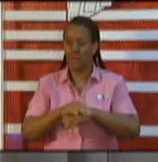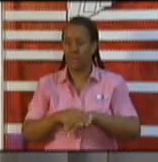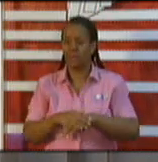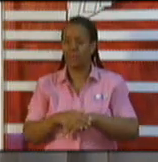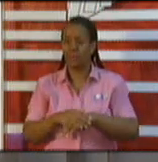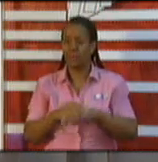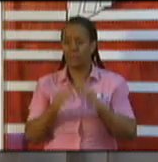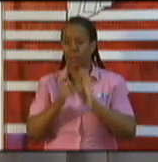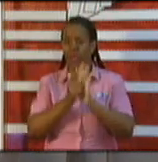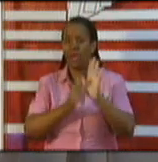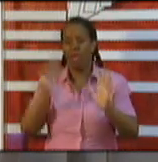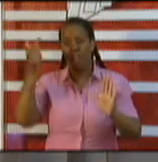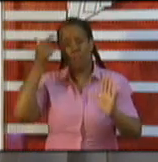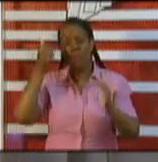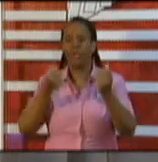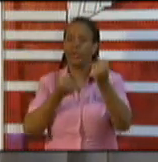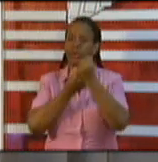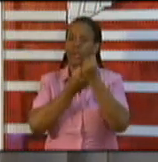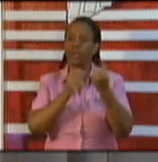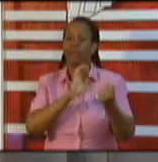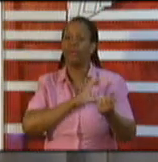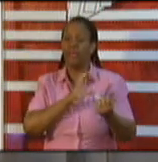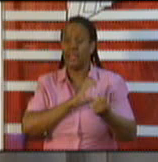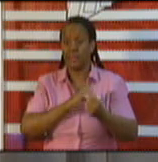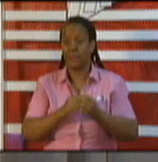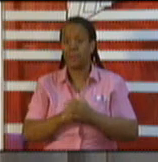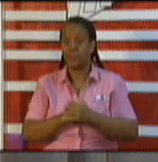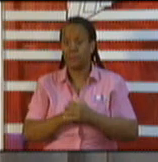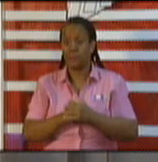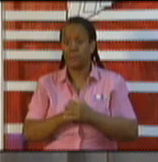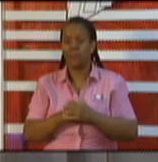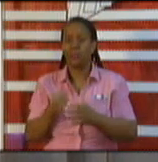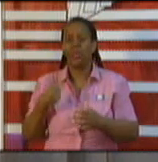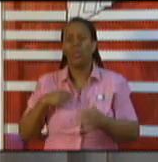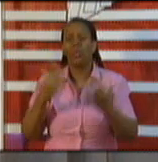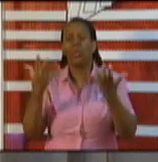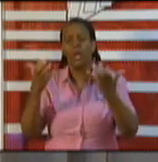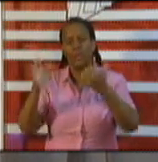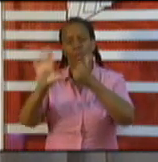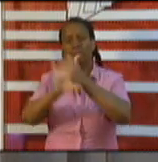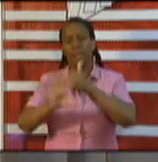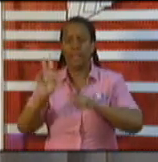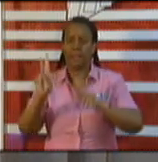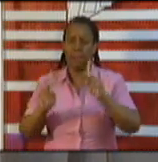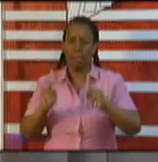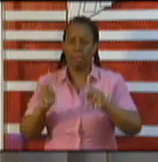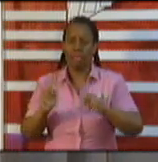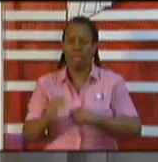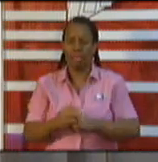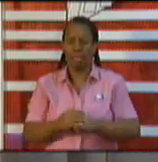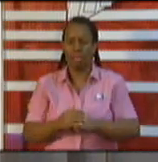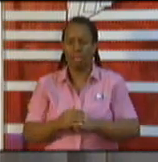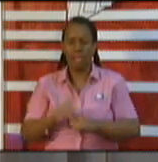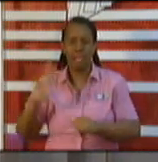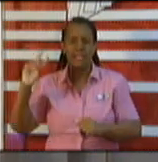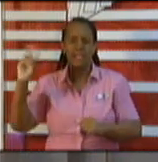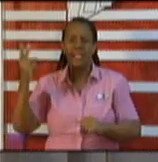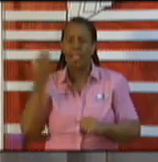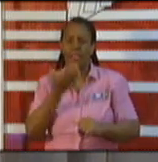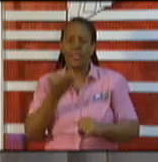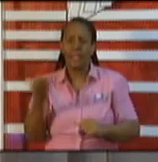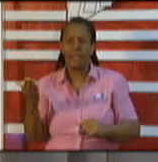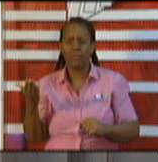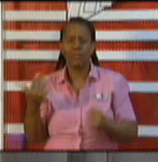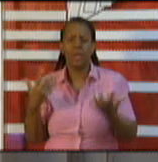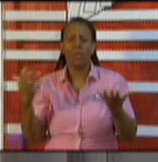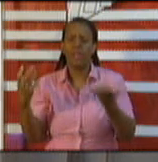fact are asking them to continue helping us to protect the population. The second issue I've come here today to discuss is with respect